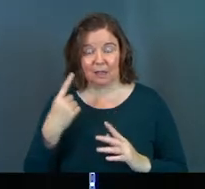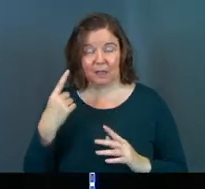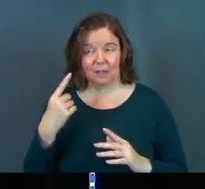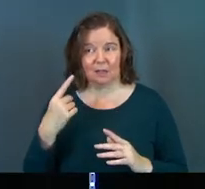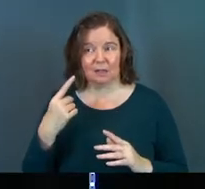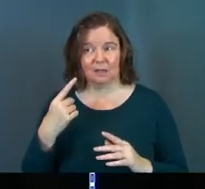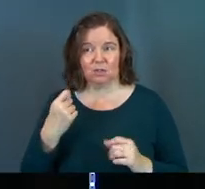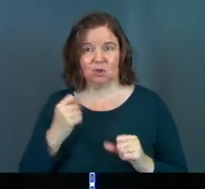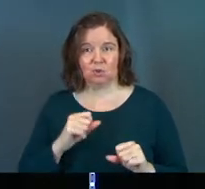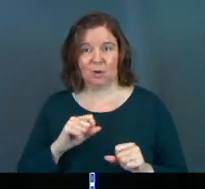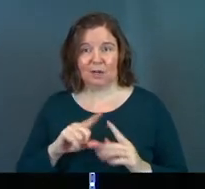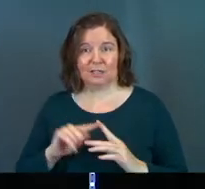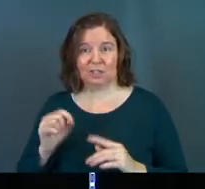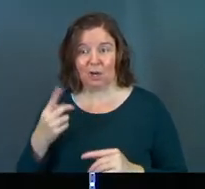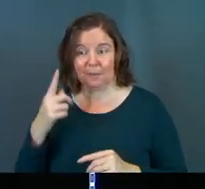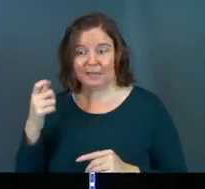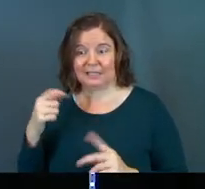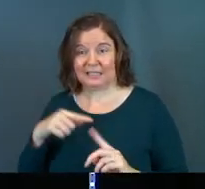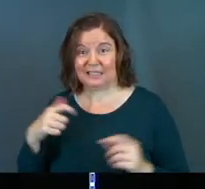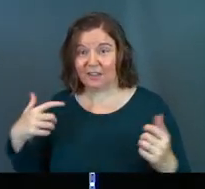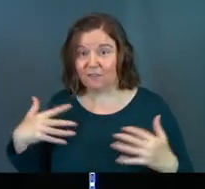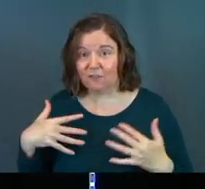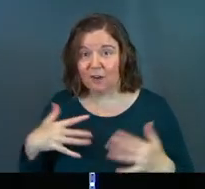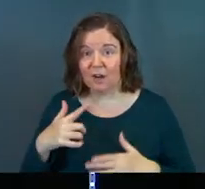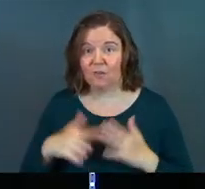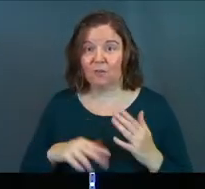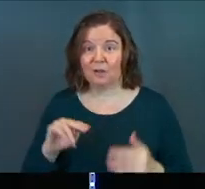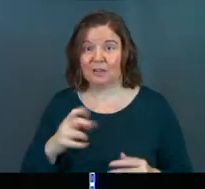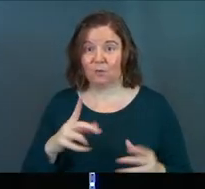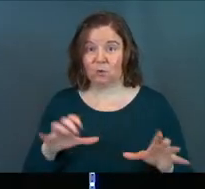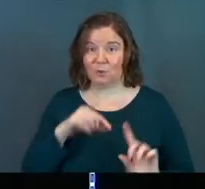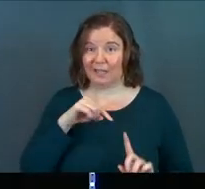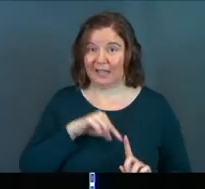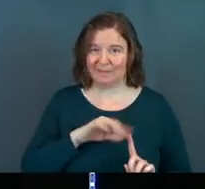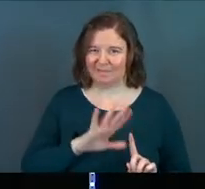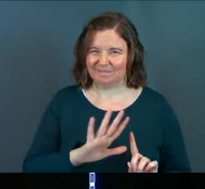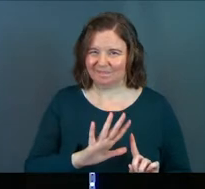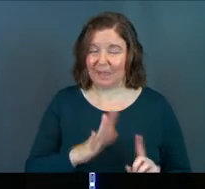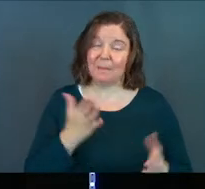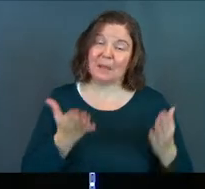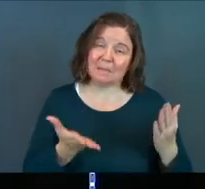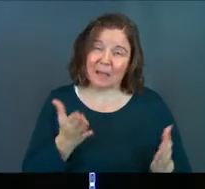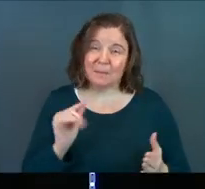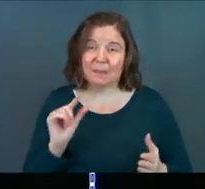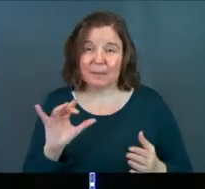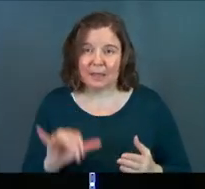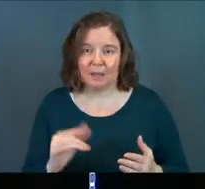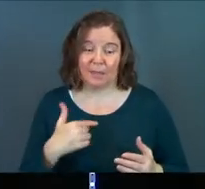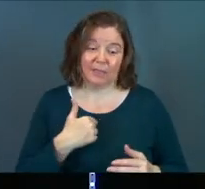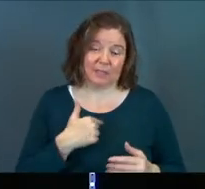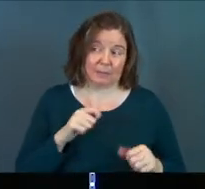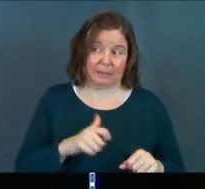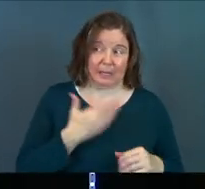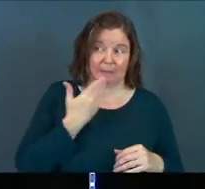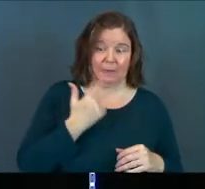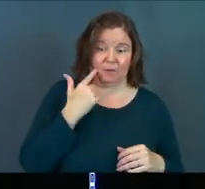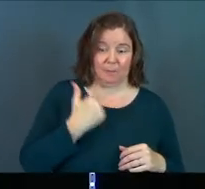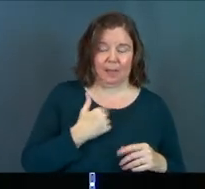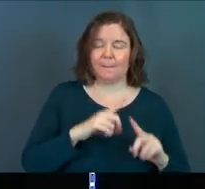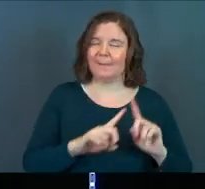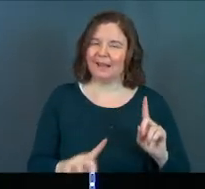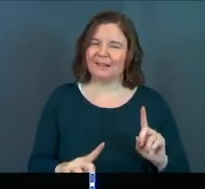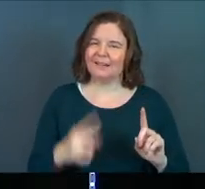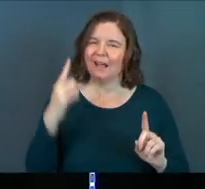to try to get to Tarshish because he's afraid of what the Ninevites might do to him. Like maybe there's a little bit of that, like this could be kind of bad for me.